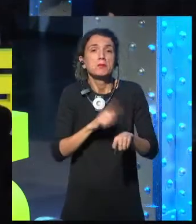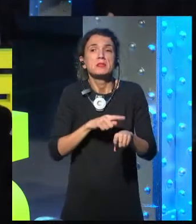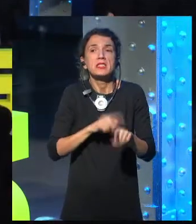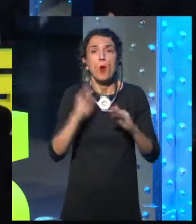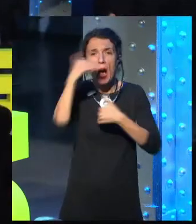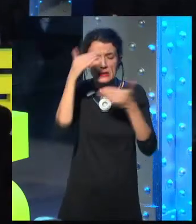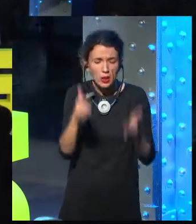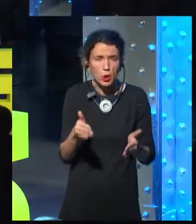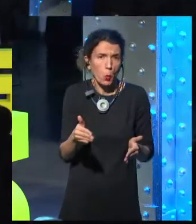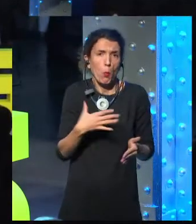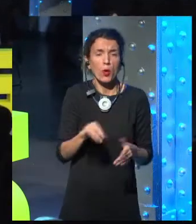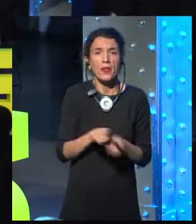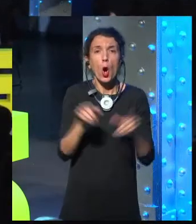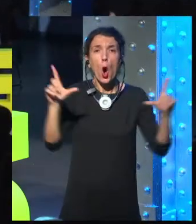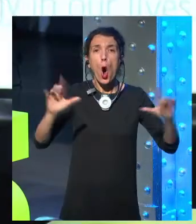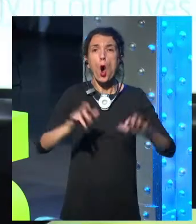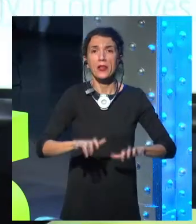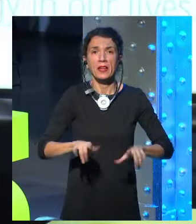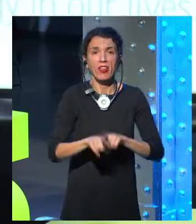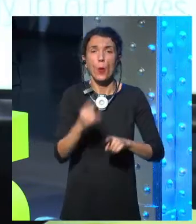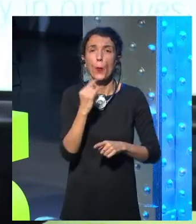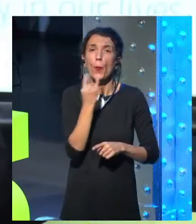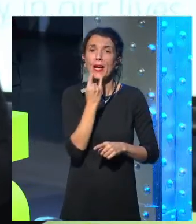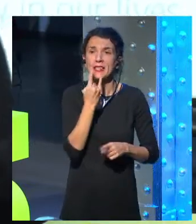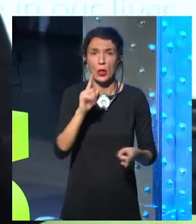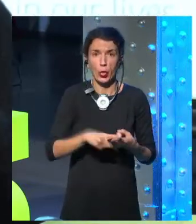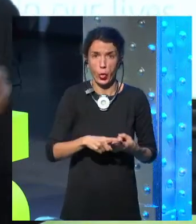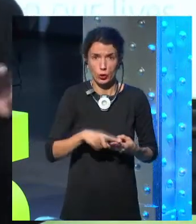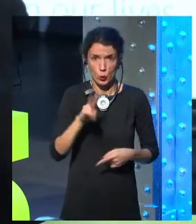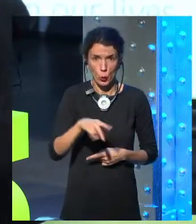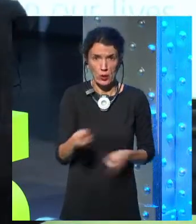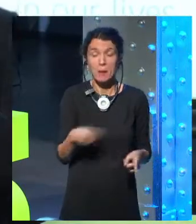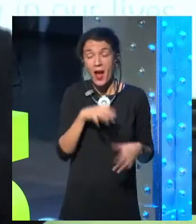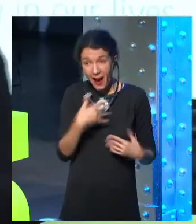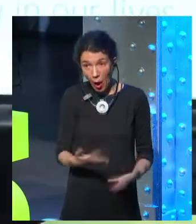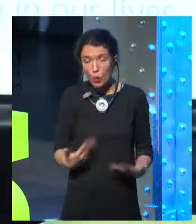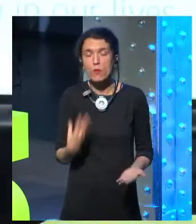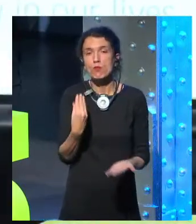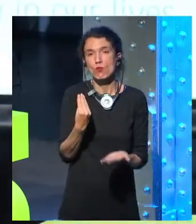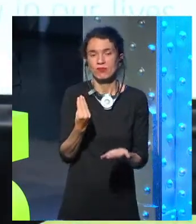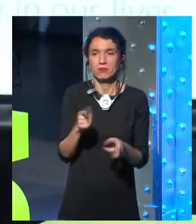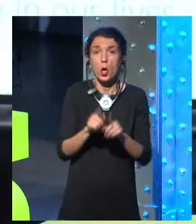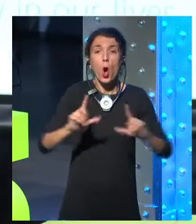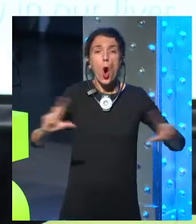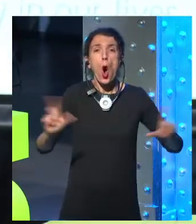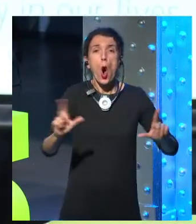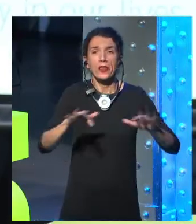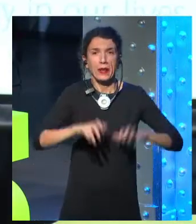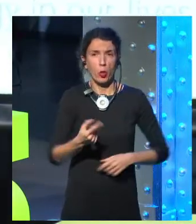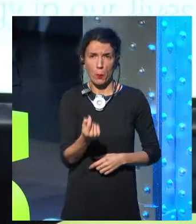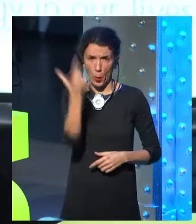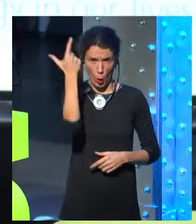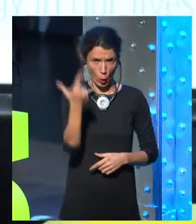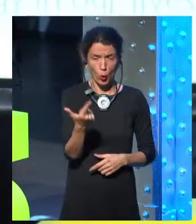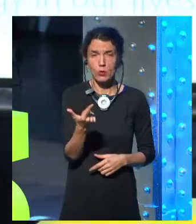and now we have continuous partial attention. We are not able to fully be in a